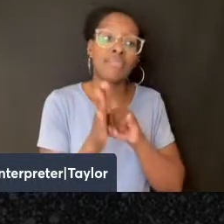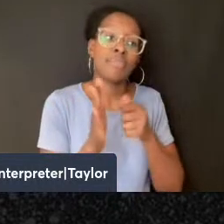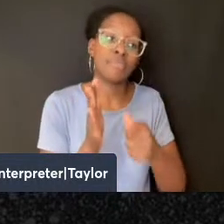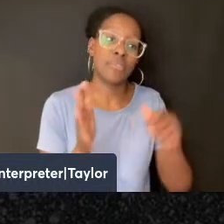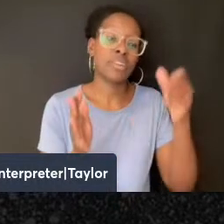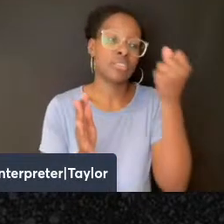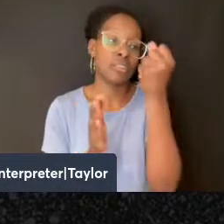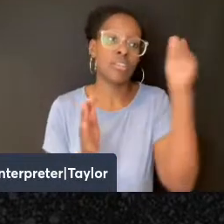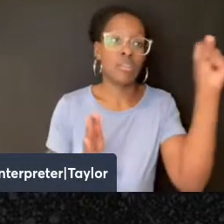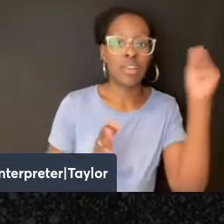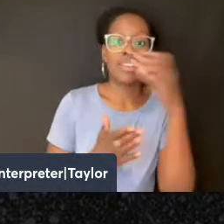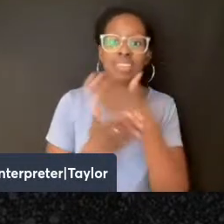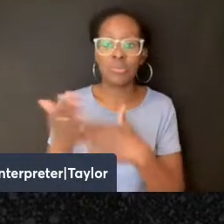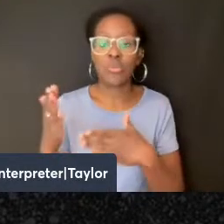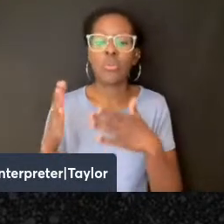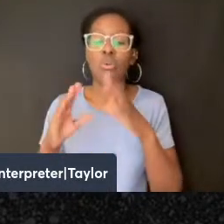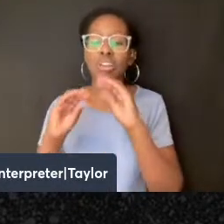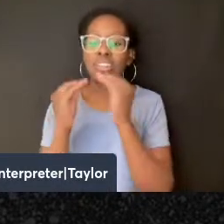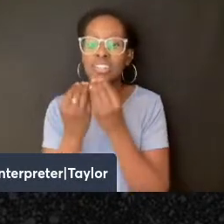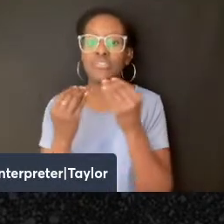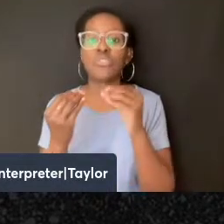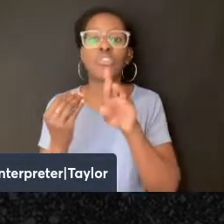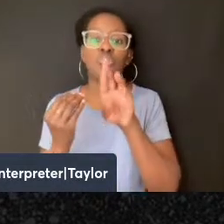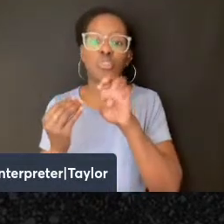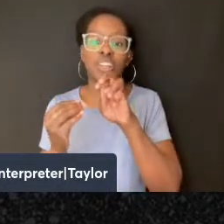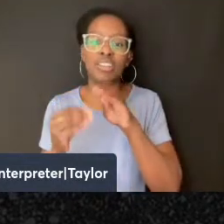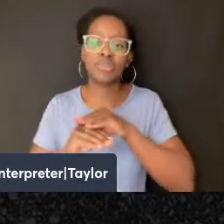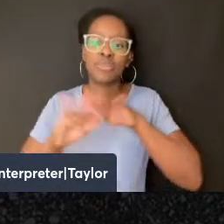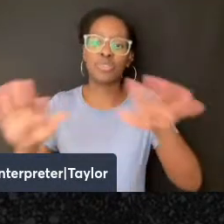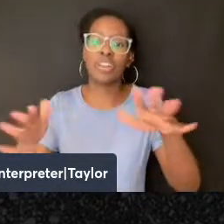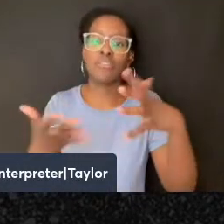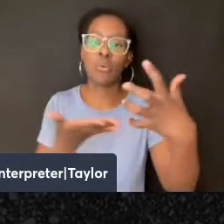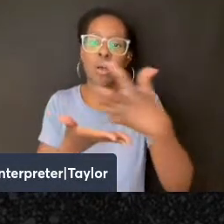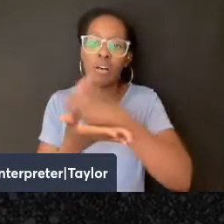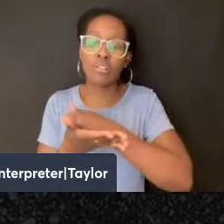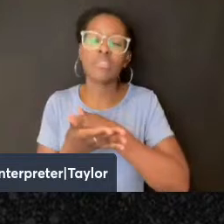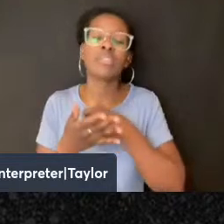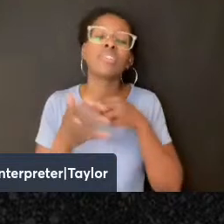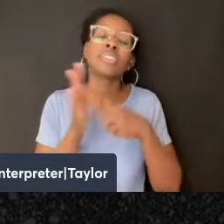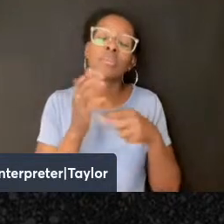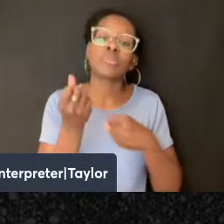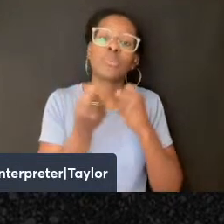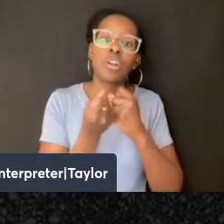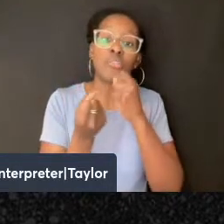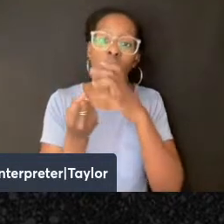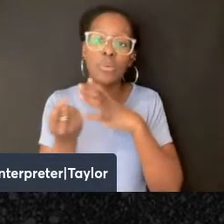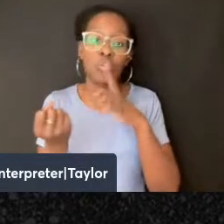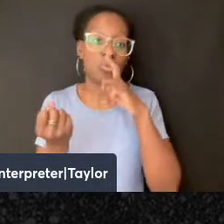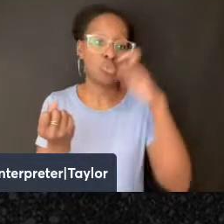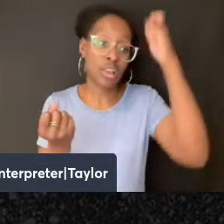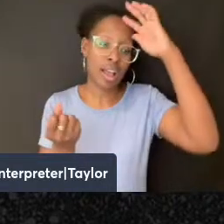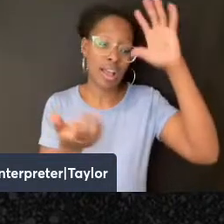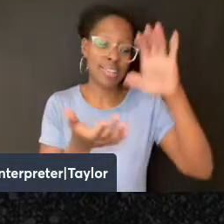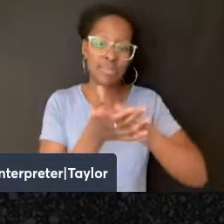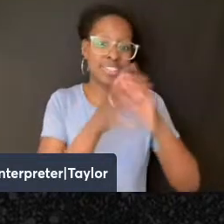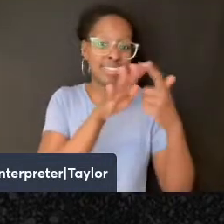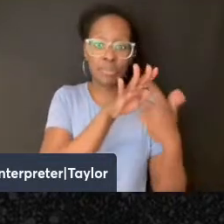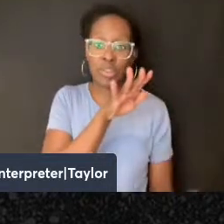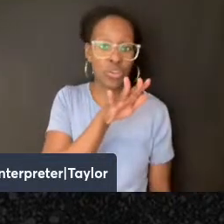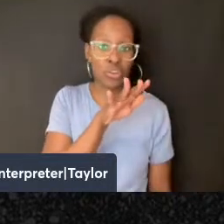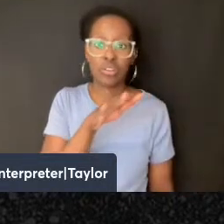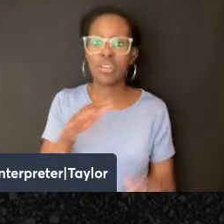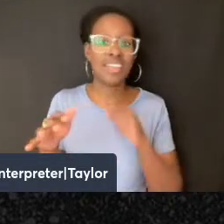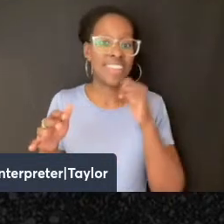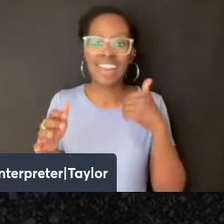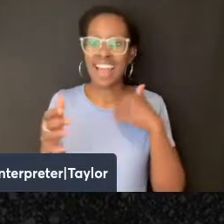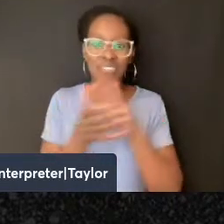for the redistribution of wealth. The support, for example, of women whose husbands had disappeared and they didn't know, they didn't have divorce